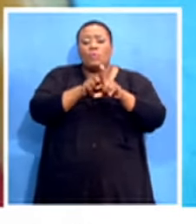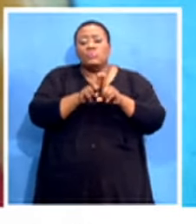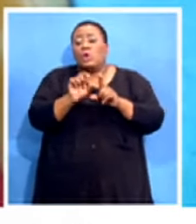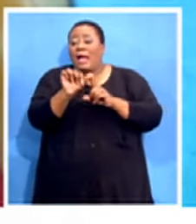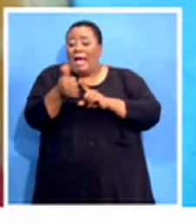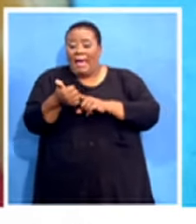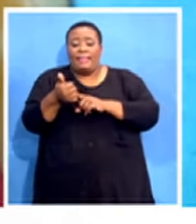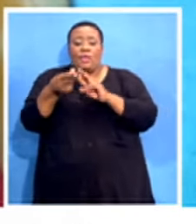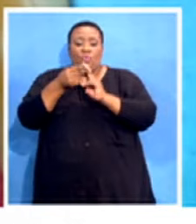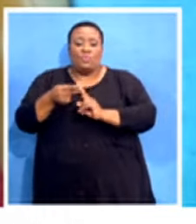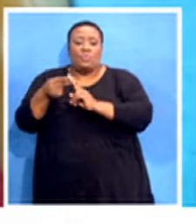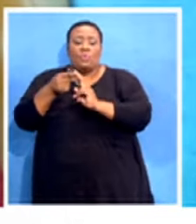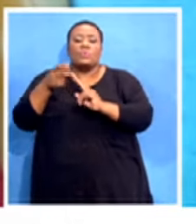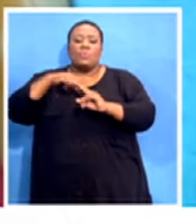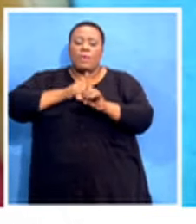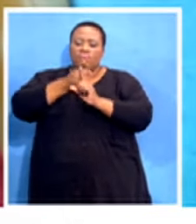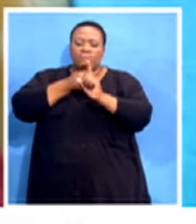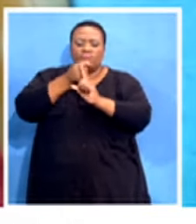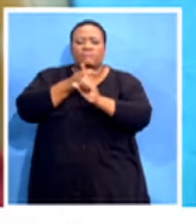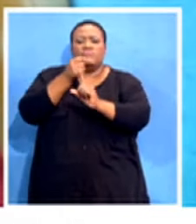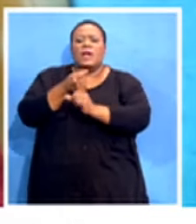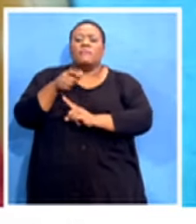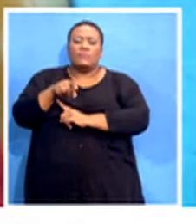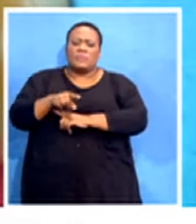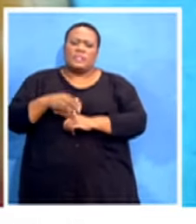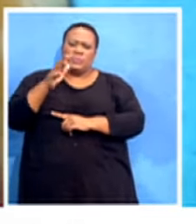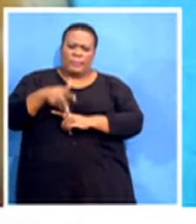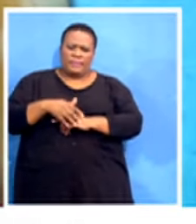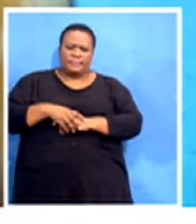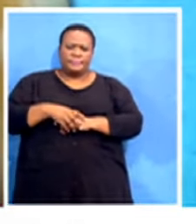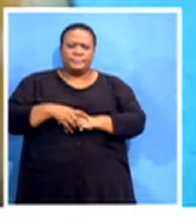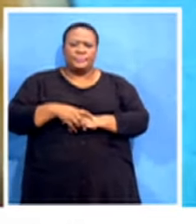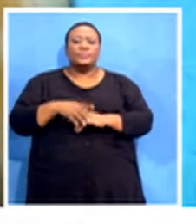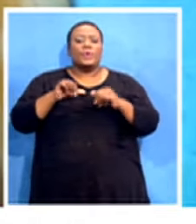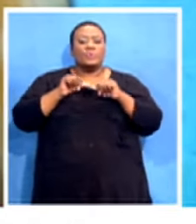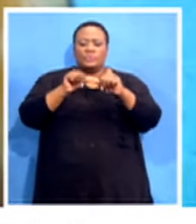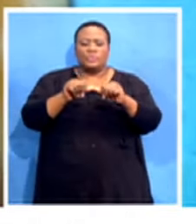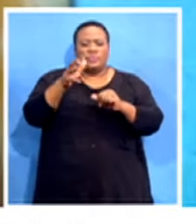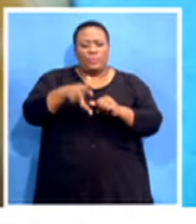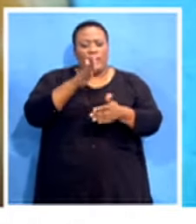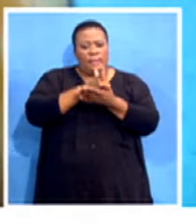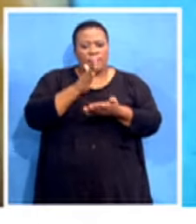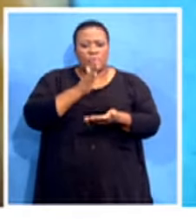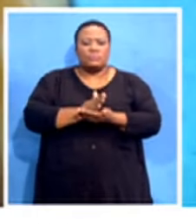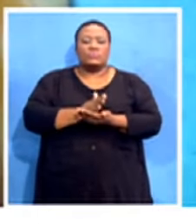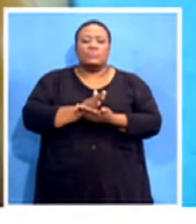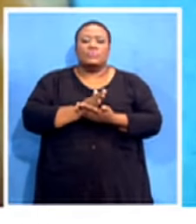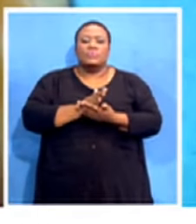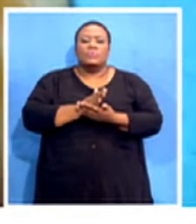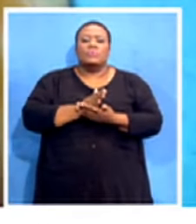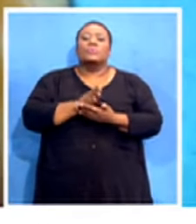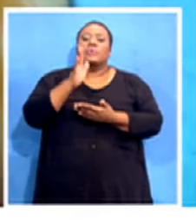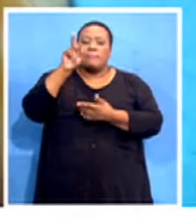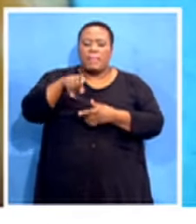we fight for this thing and we're not going to be ready. We're just going to to wait on and make sure that at least we